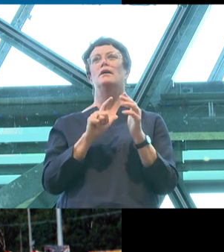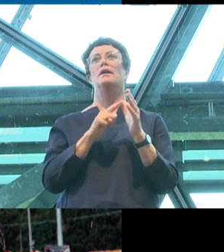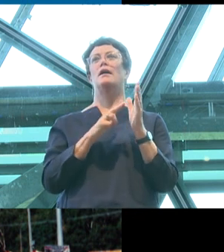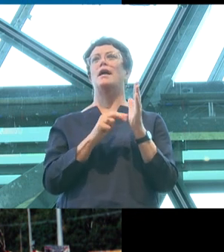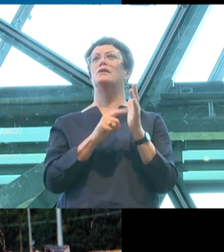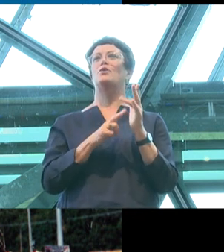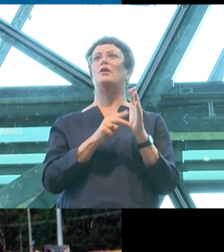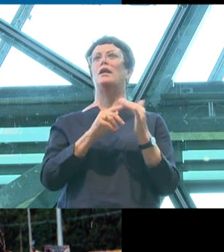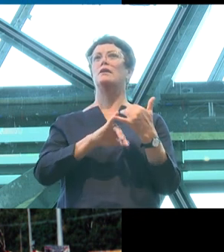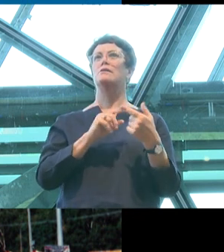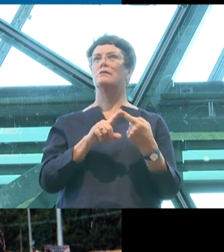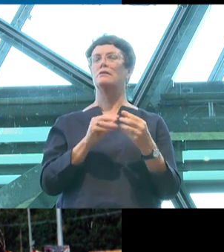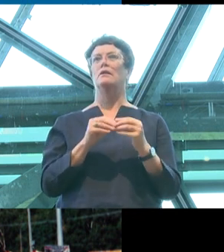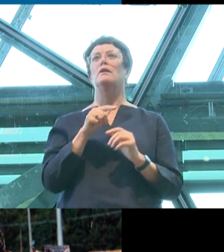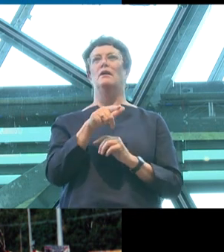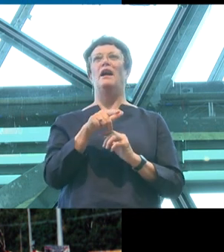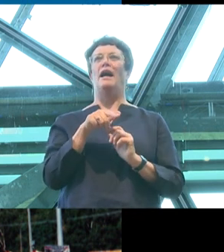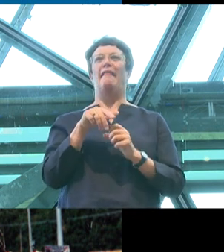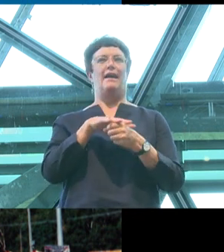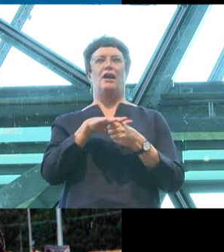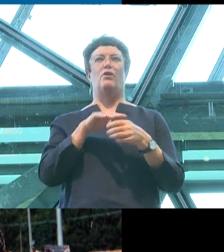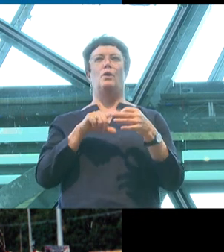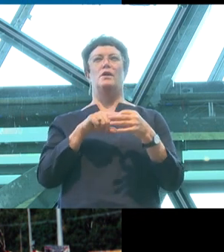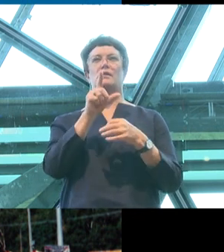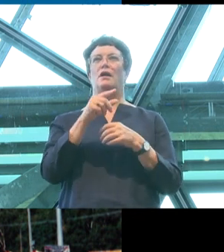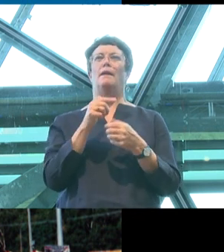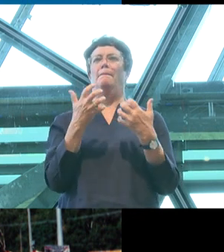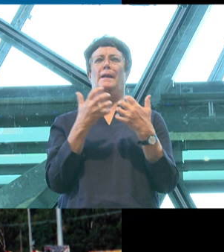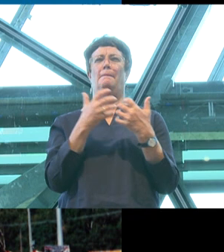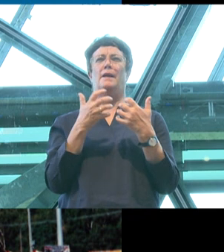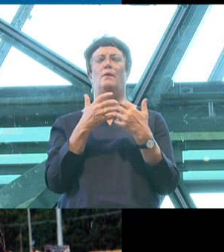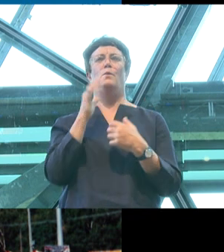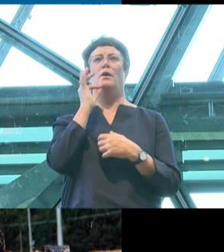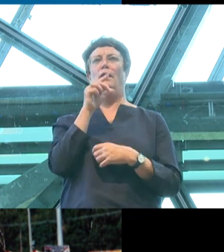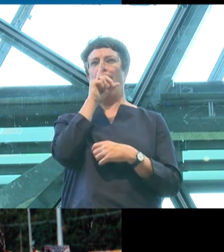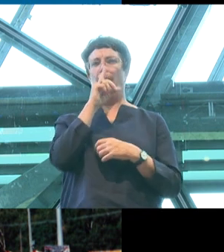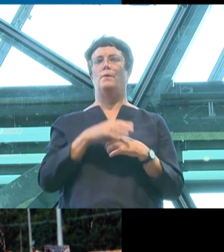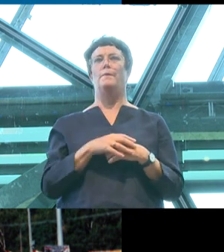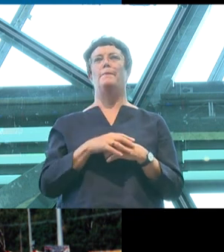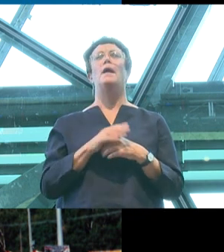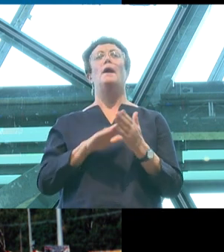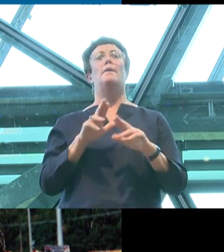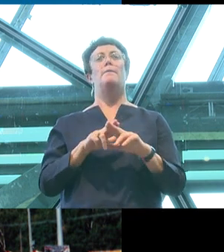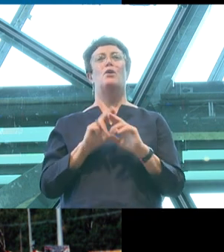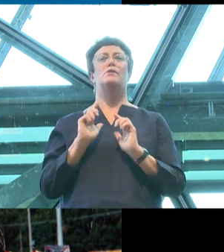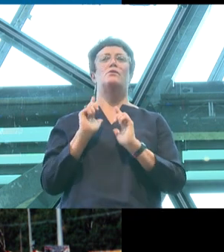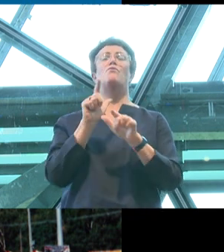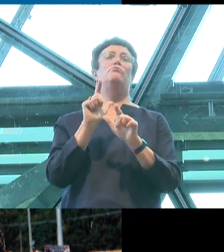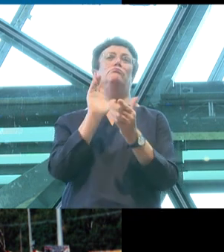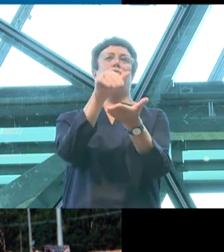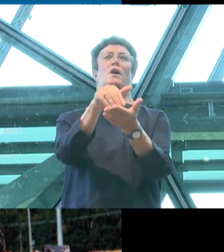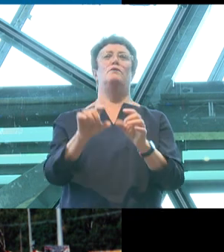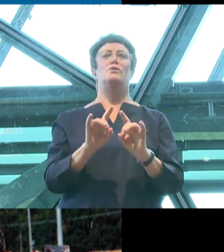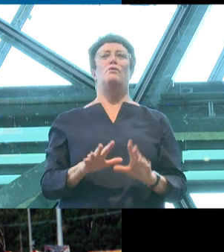a lot of us. After my parents moved to Australia from Hong Kong in the 1970s, they did what migrants tend to do so